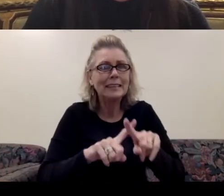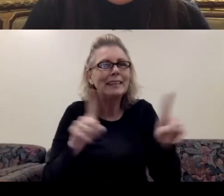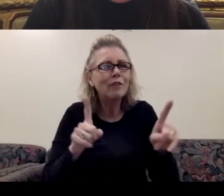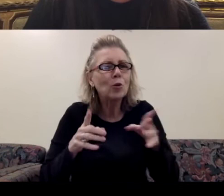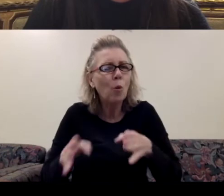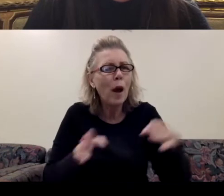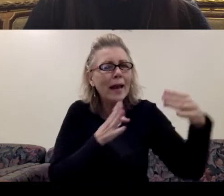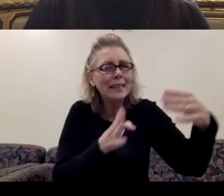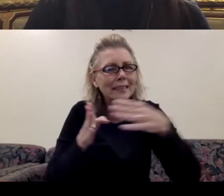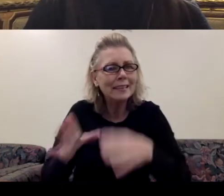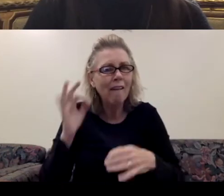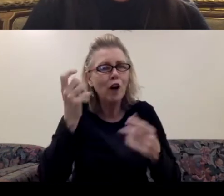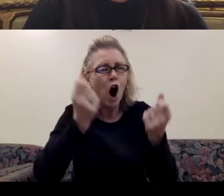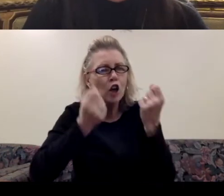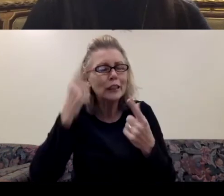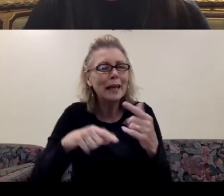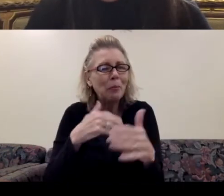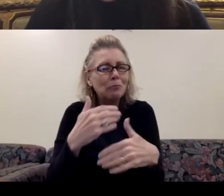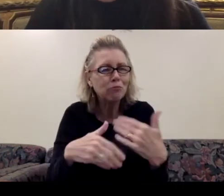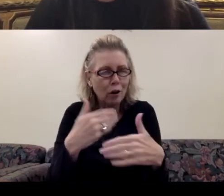of understanding these processes.